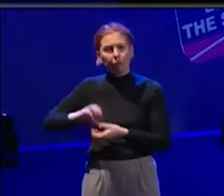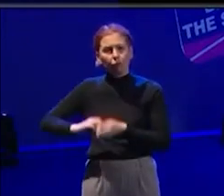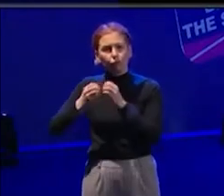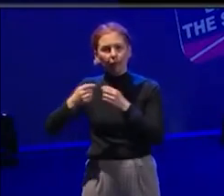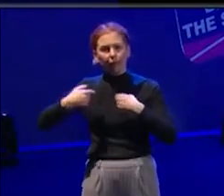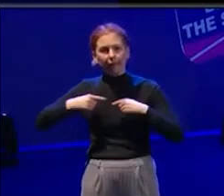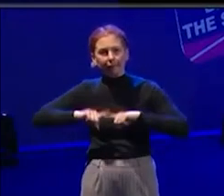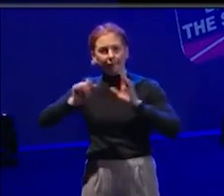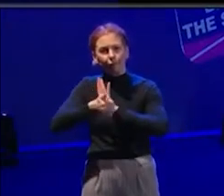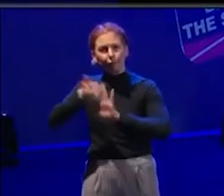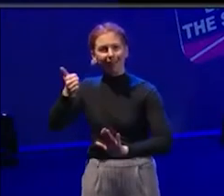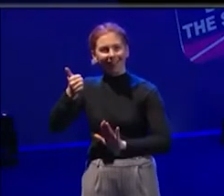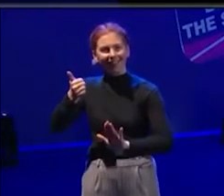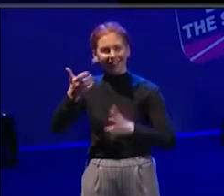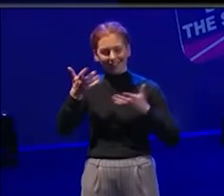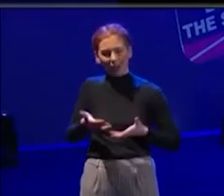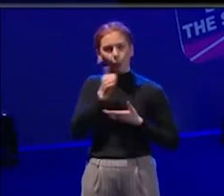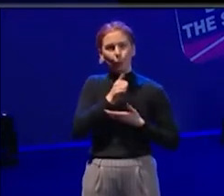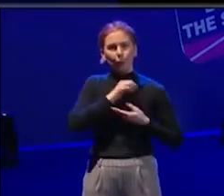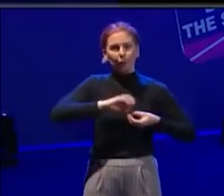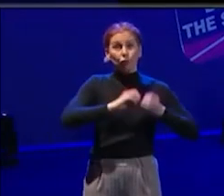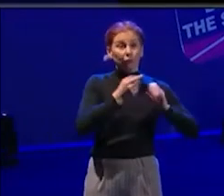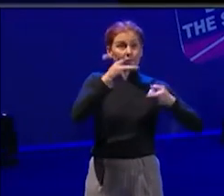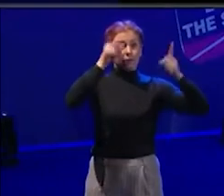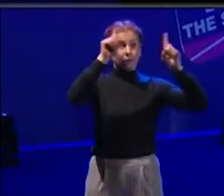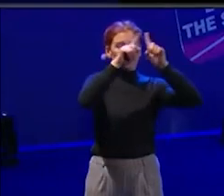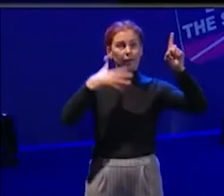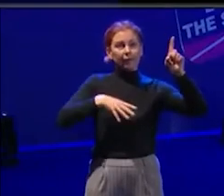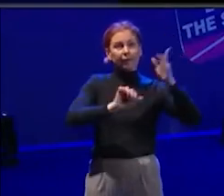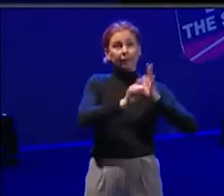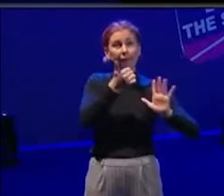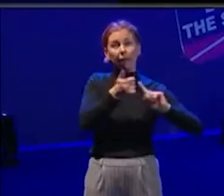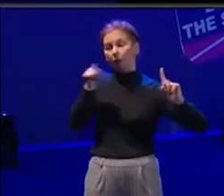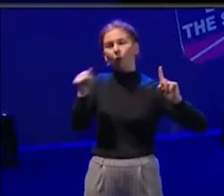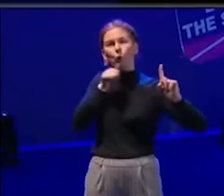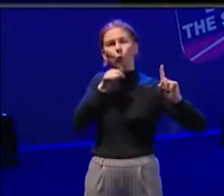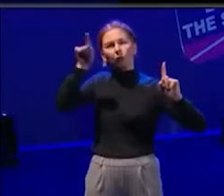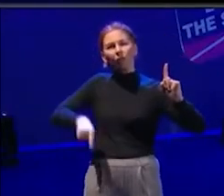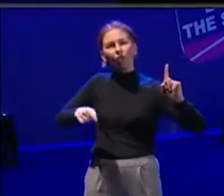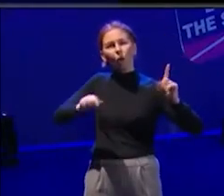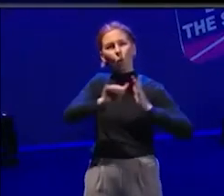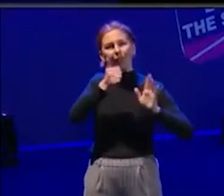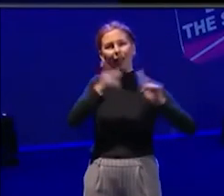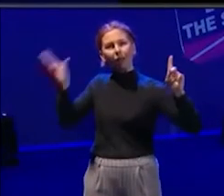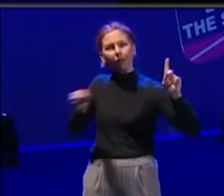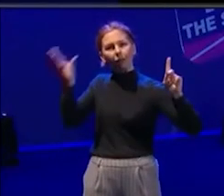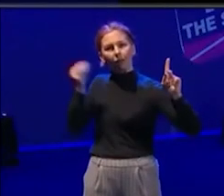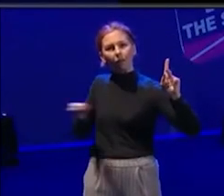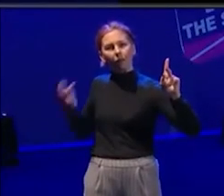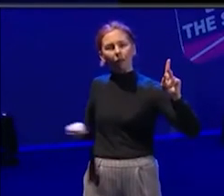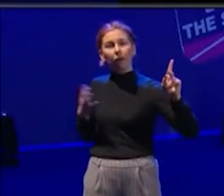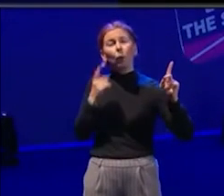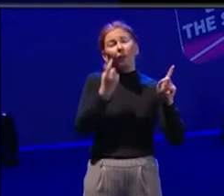learning, and taking in all of these other skills from the different jobs that I was doing. So, um, yeah, so just think more, uh,